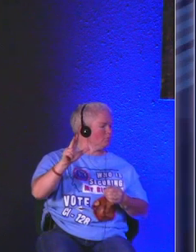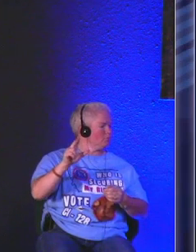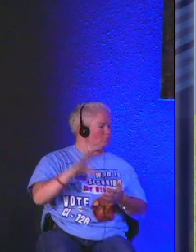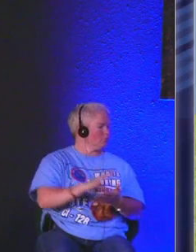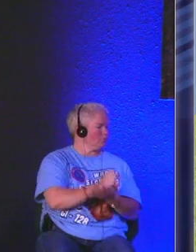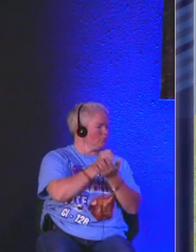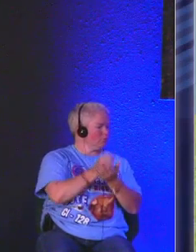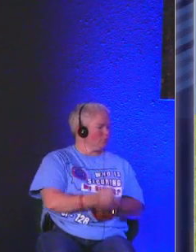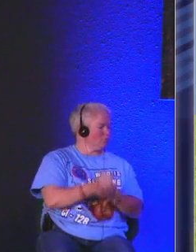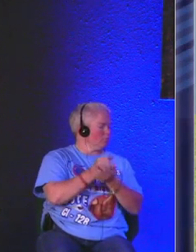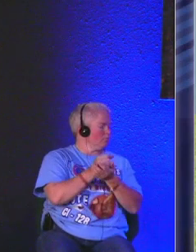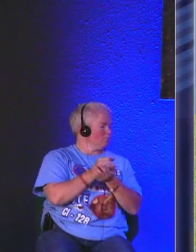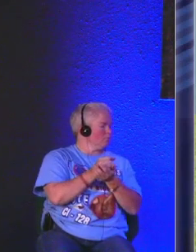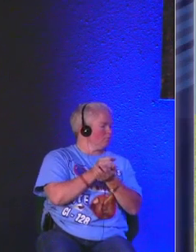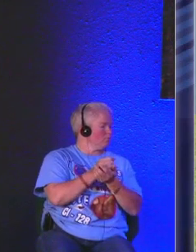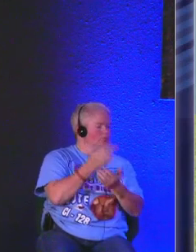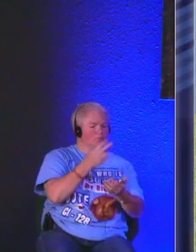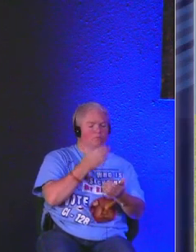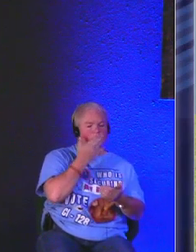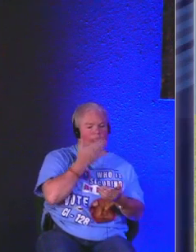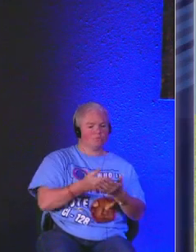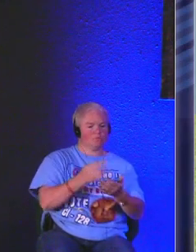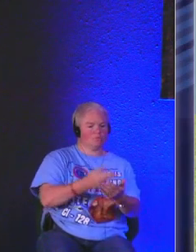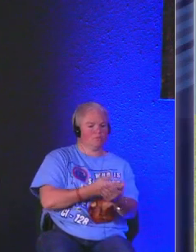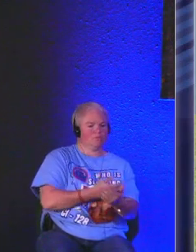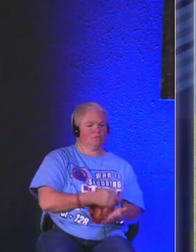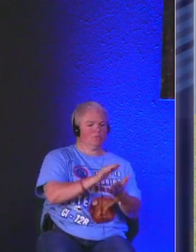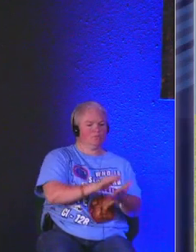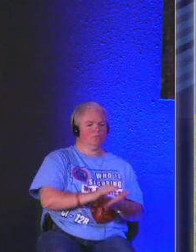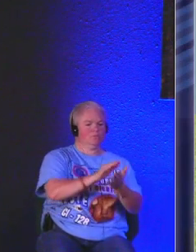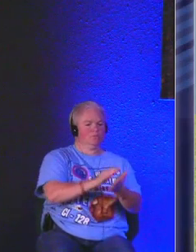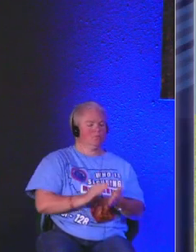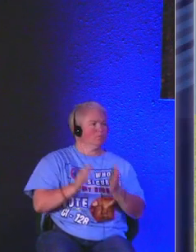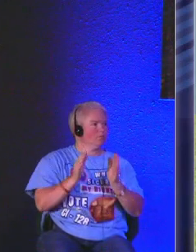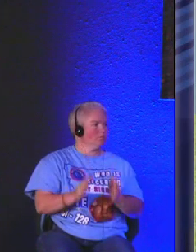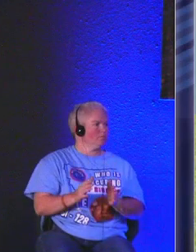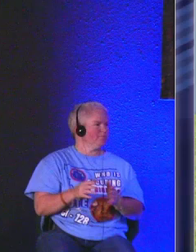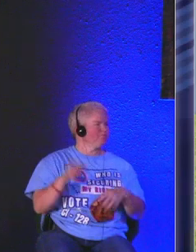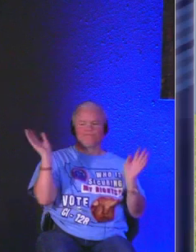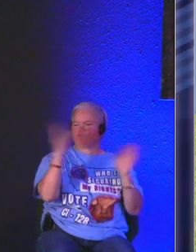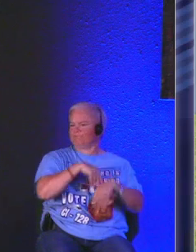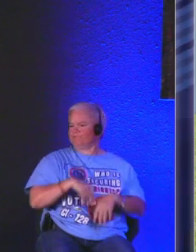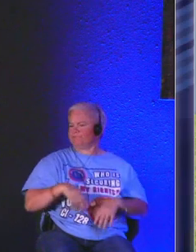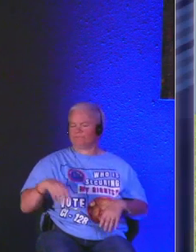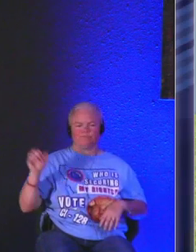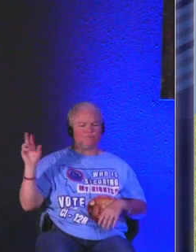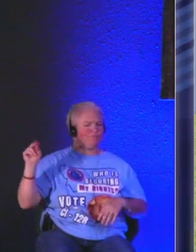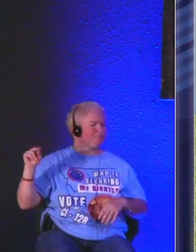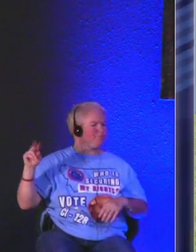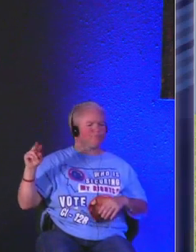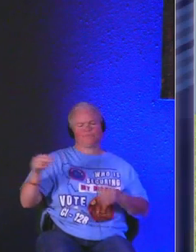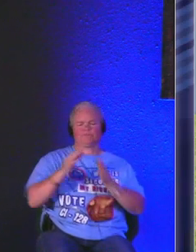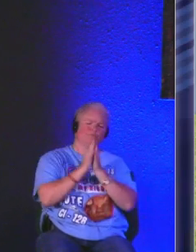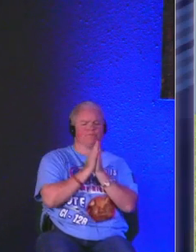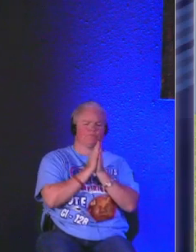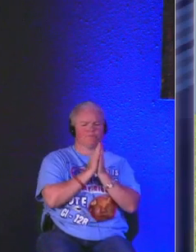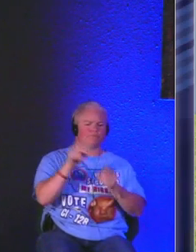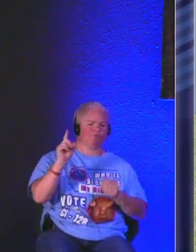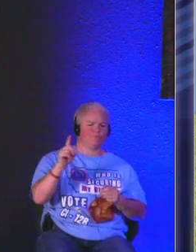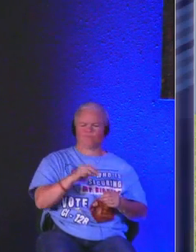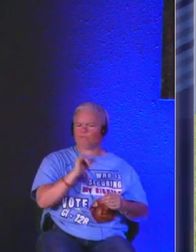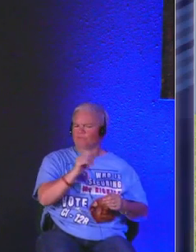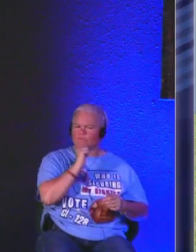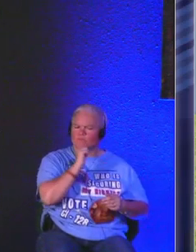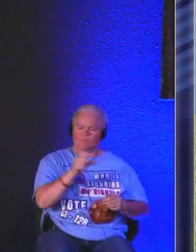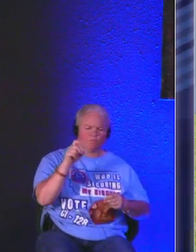restoration with the good shepherd and if you tell me nah I'm good I prayed the prayer once